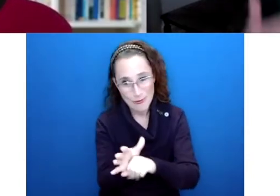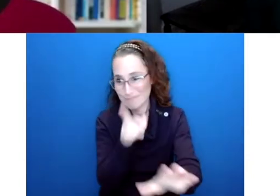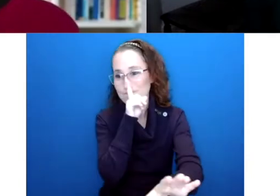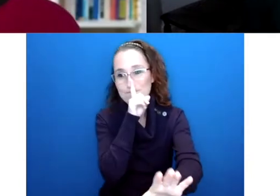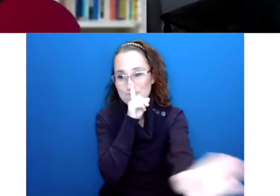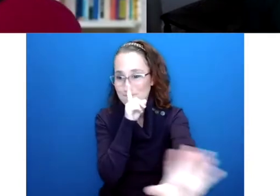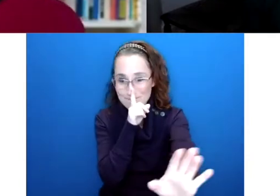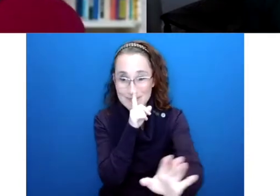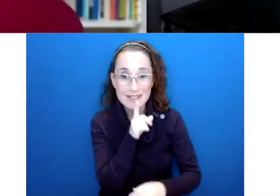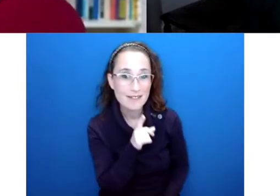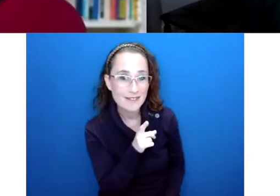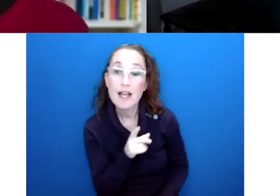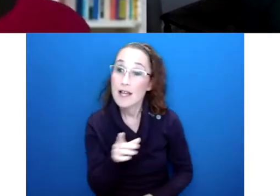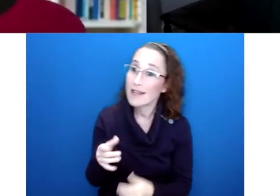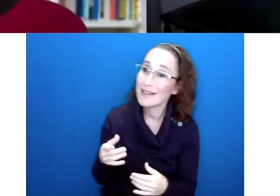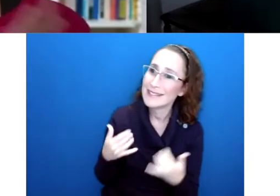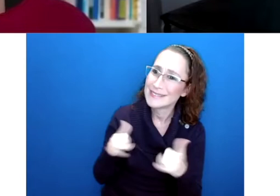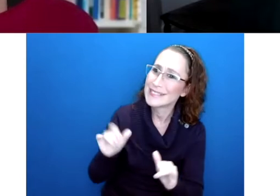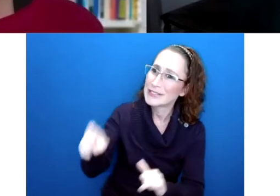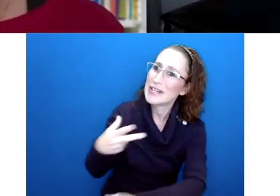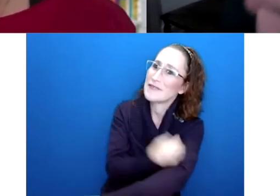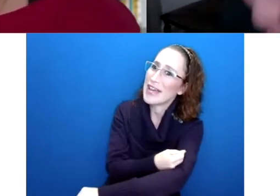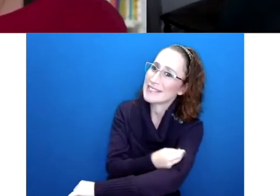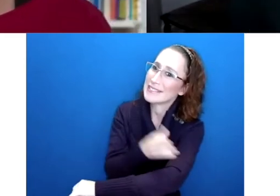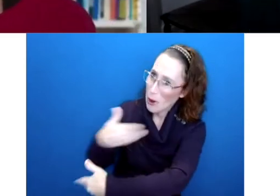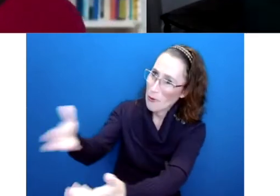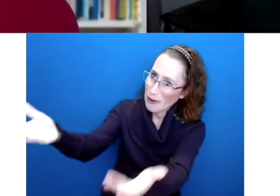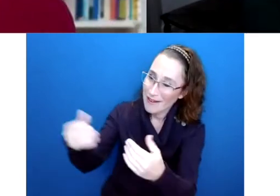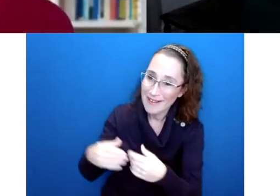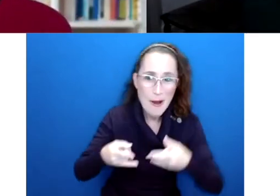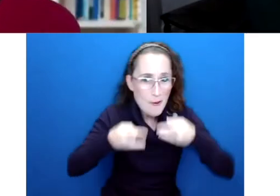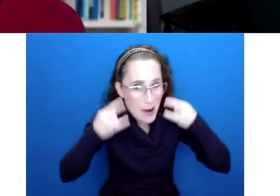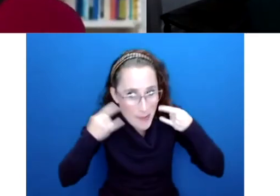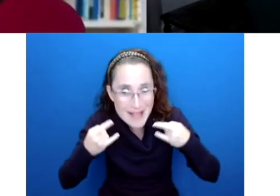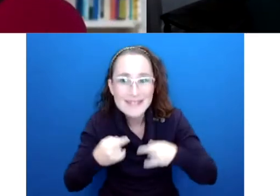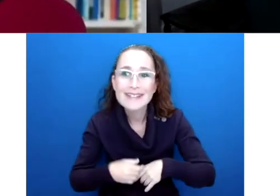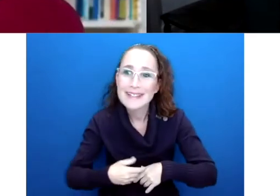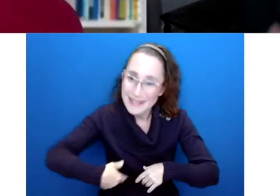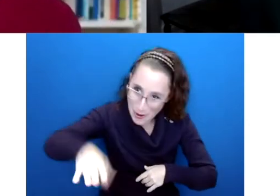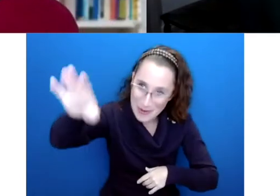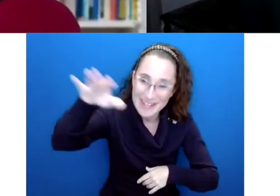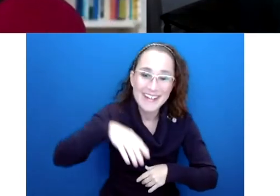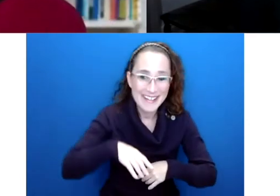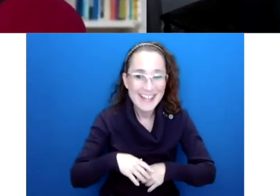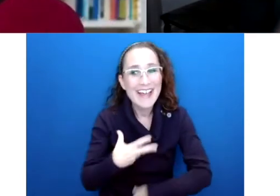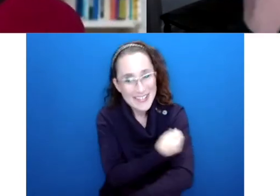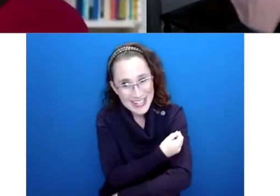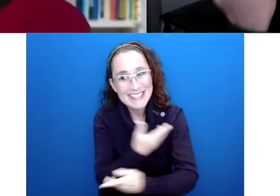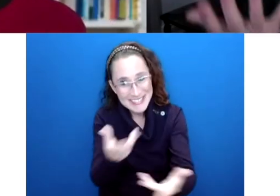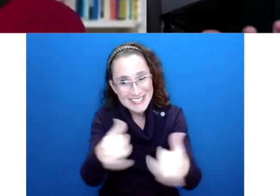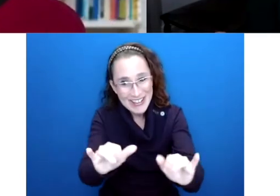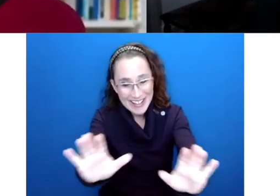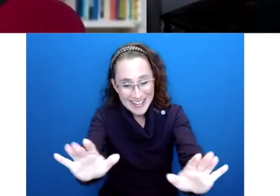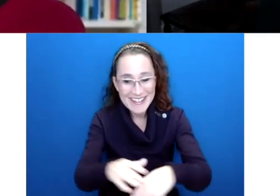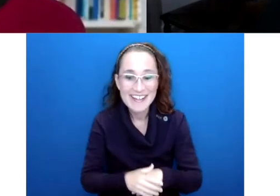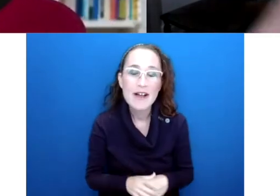the table should still get vaccinated. Yeah, probably get vaccinated. Wear masks while you're having a vaccine. Get the vaccine. Yeah. But